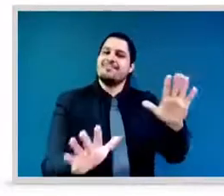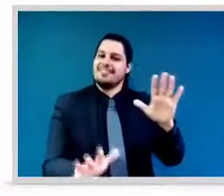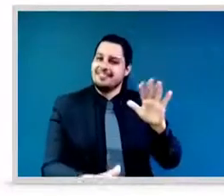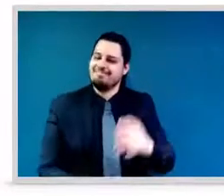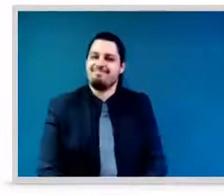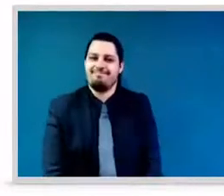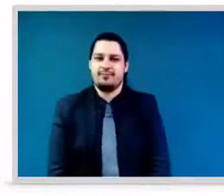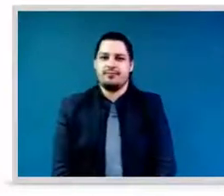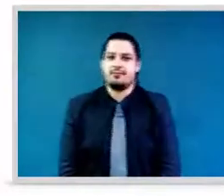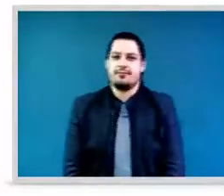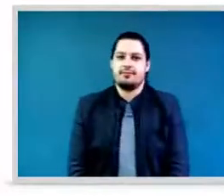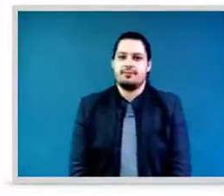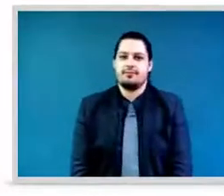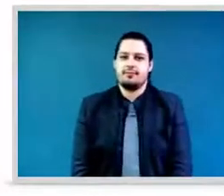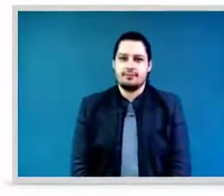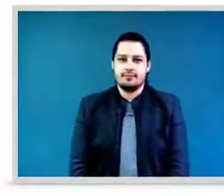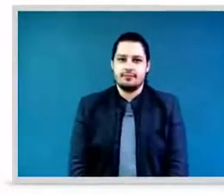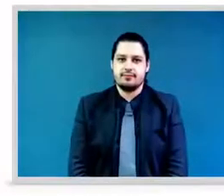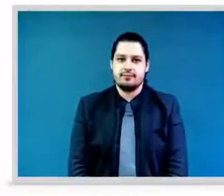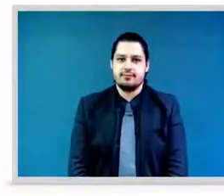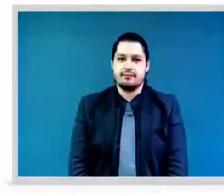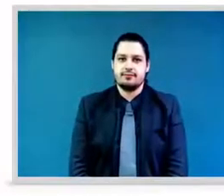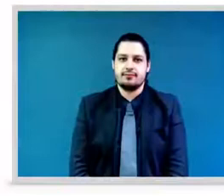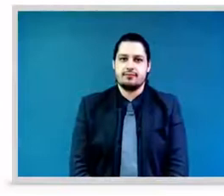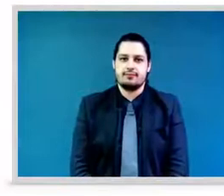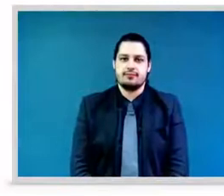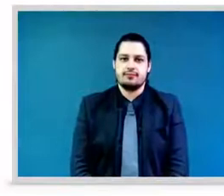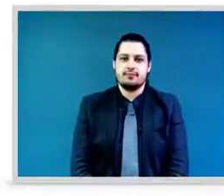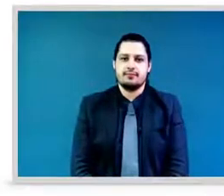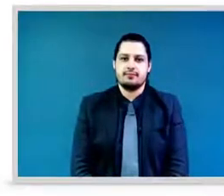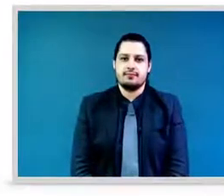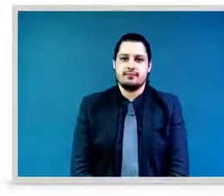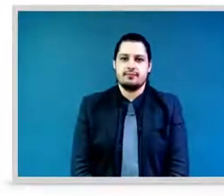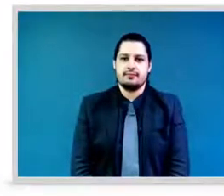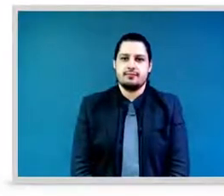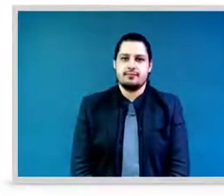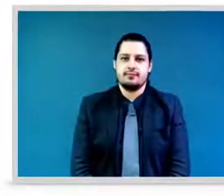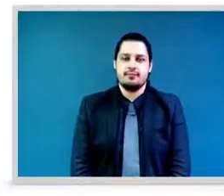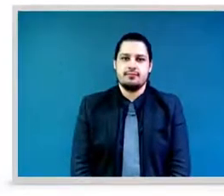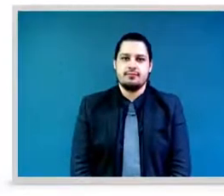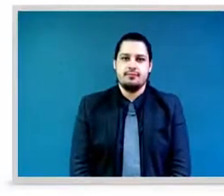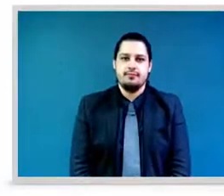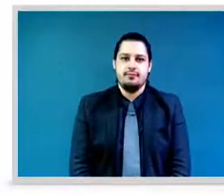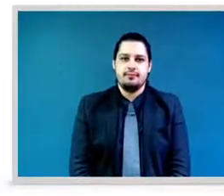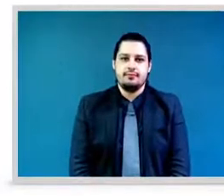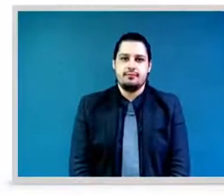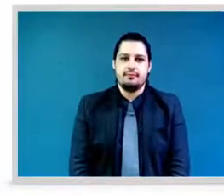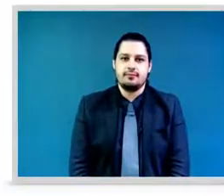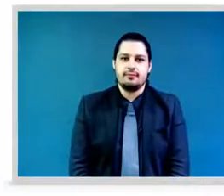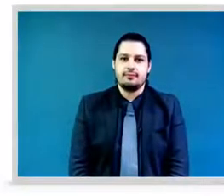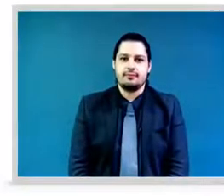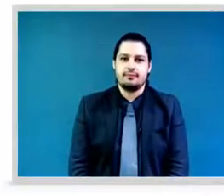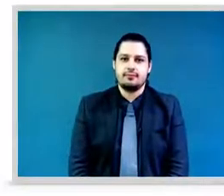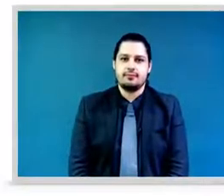movement because we also are concerned about timeframes because in the last 25 years, progress